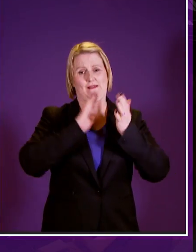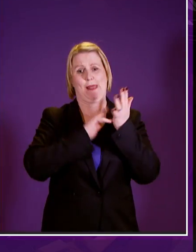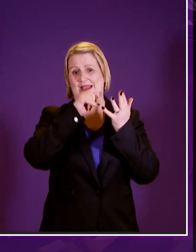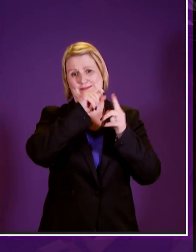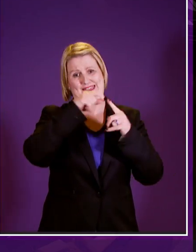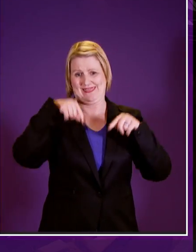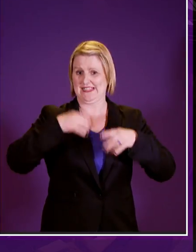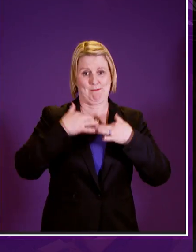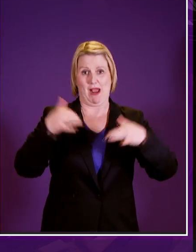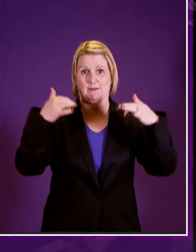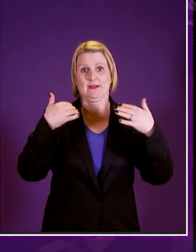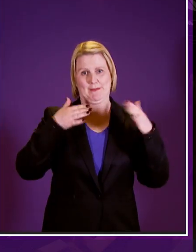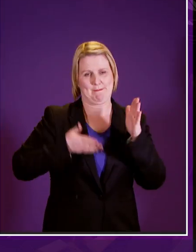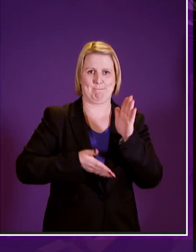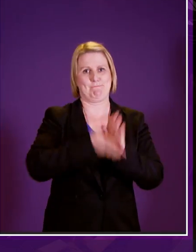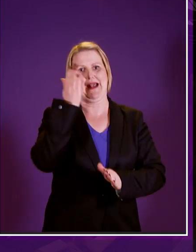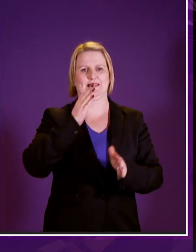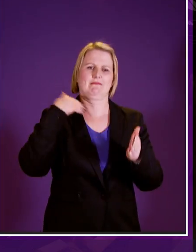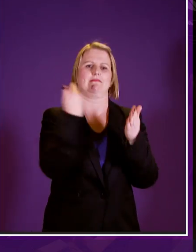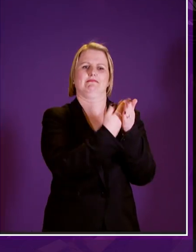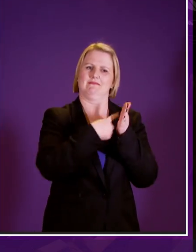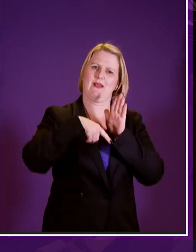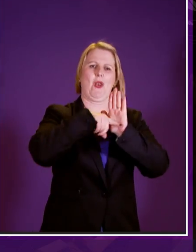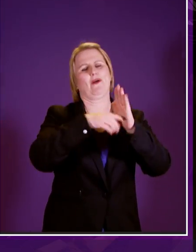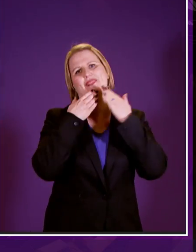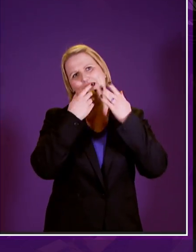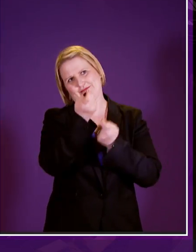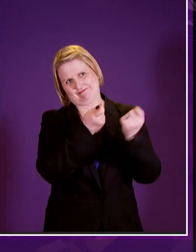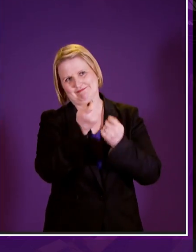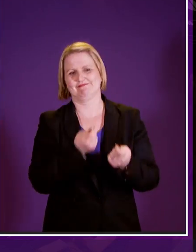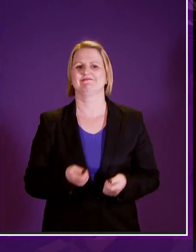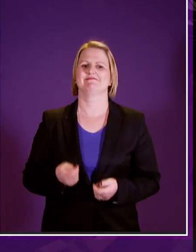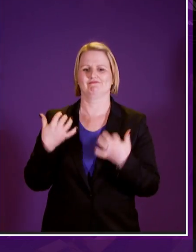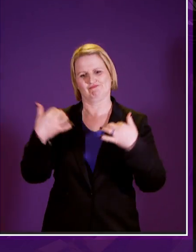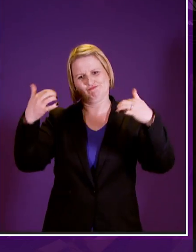that we managed to pass this fantastic legislation thank you very much president officer